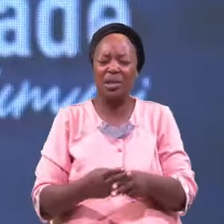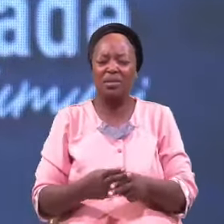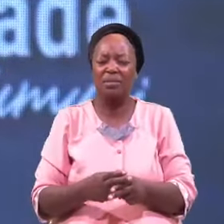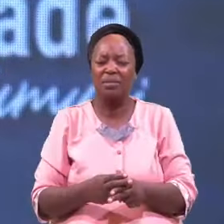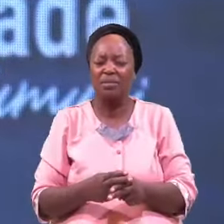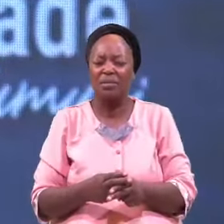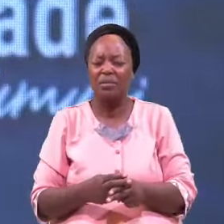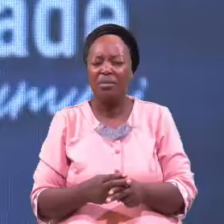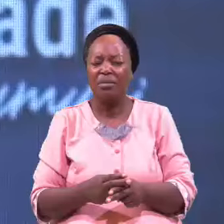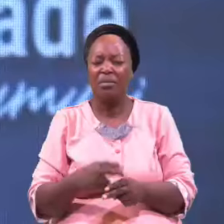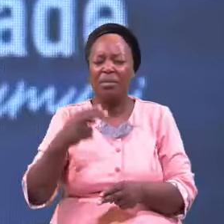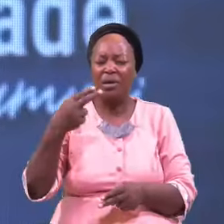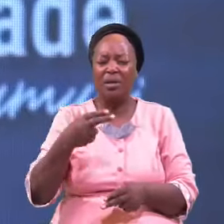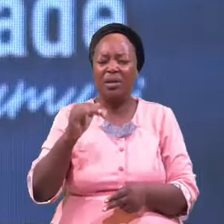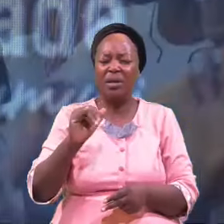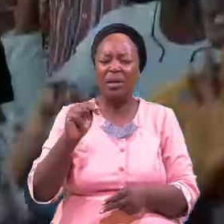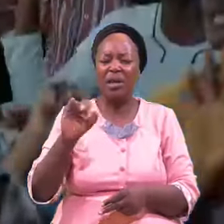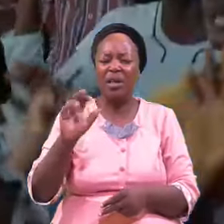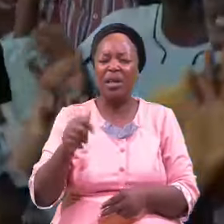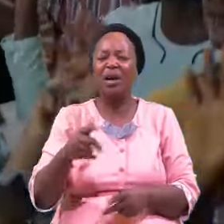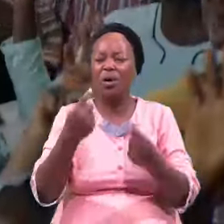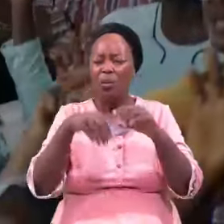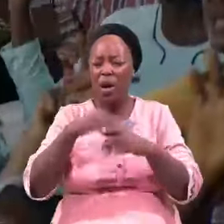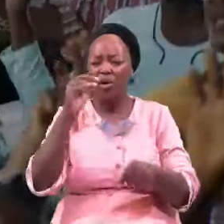And Yet Come Out In Jesus Name